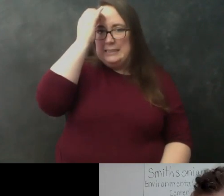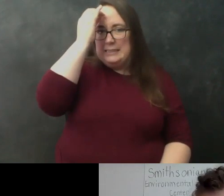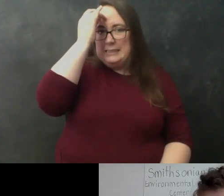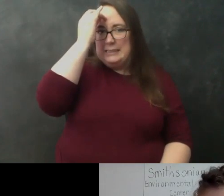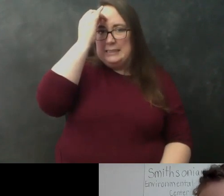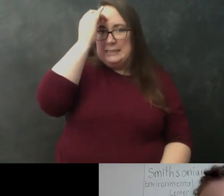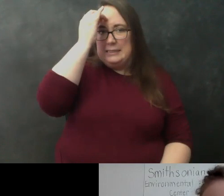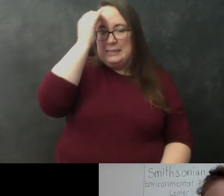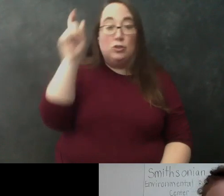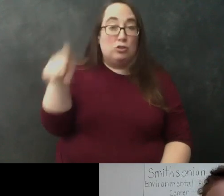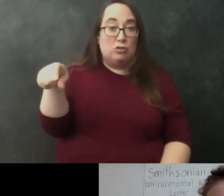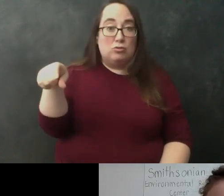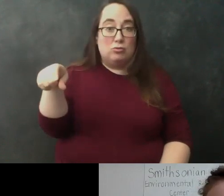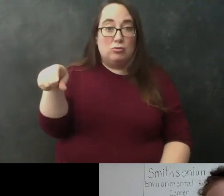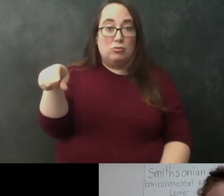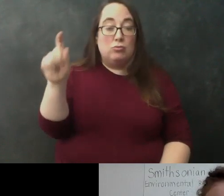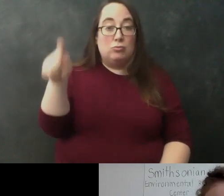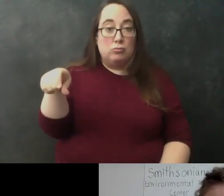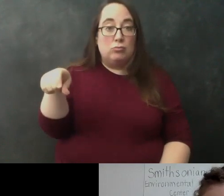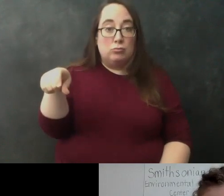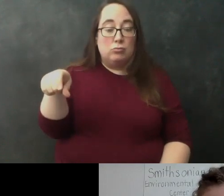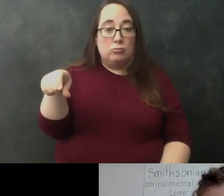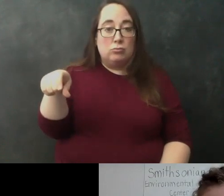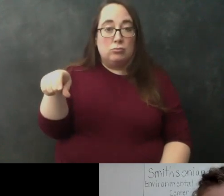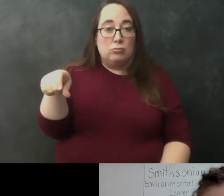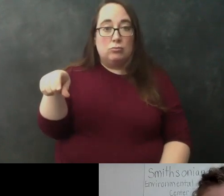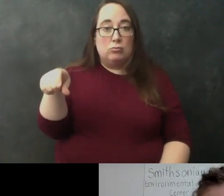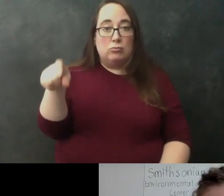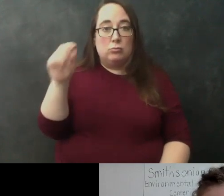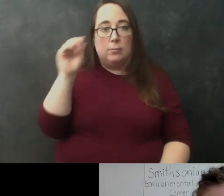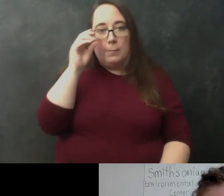it should yes it should um